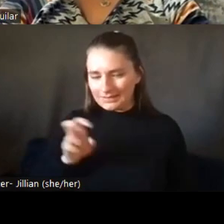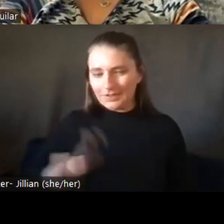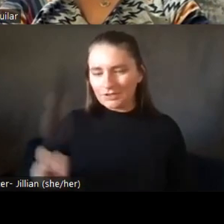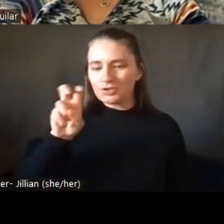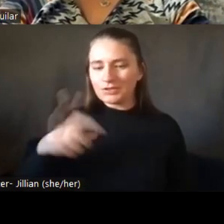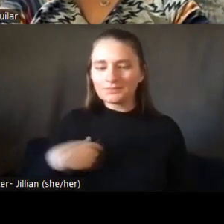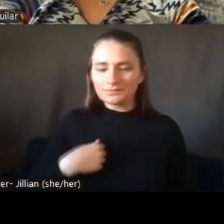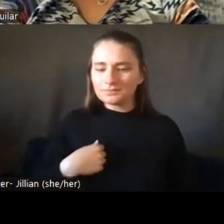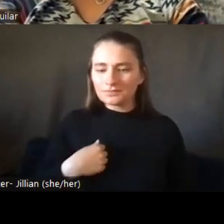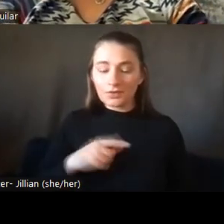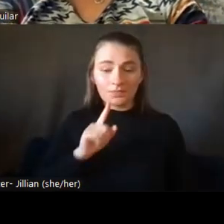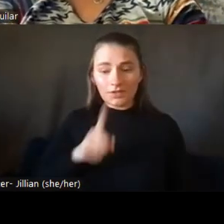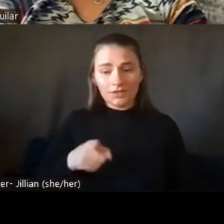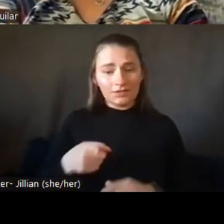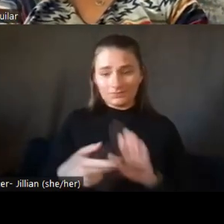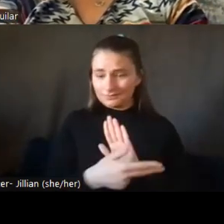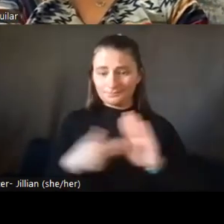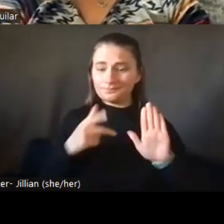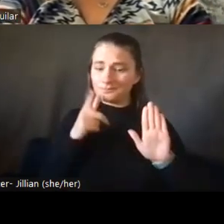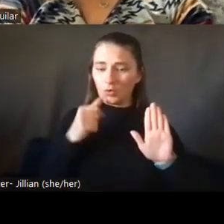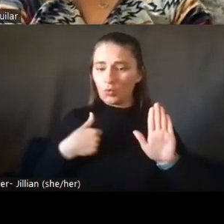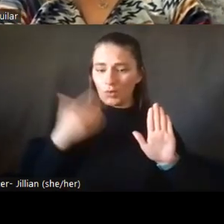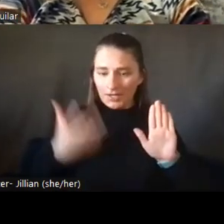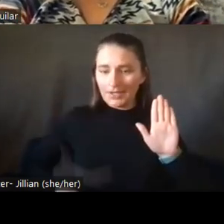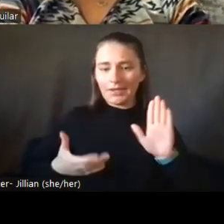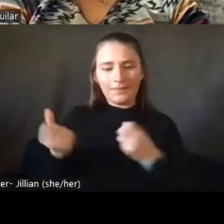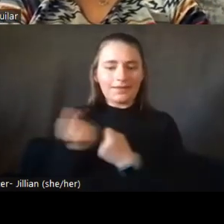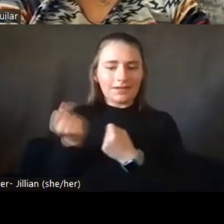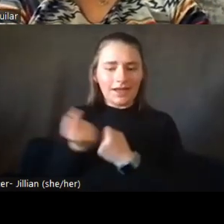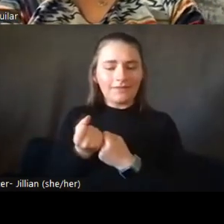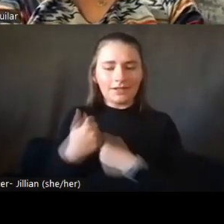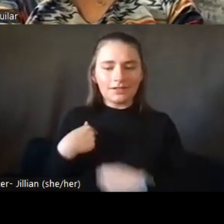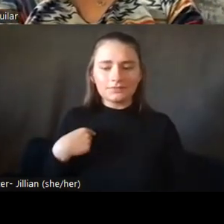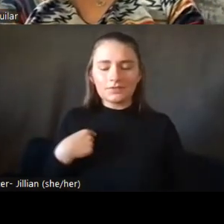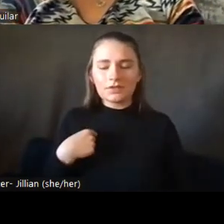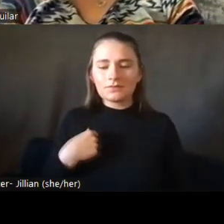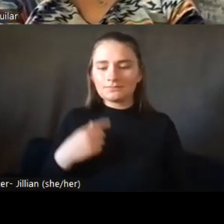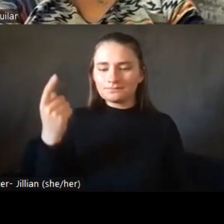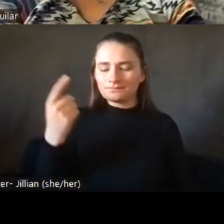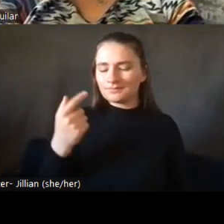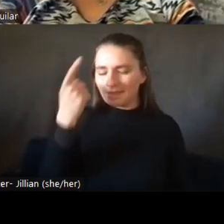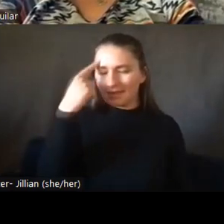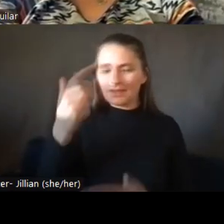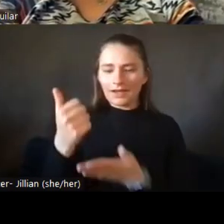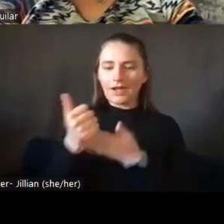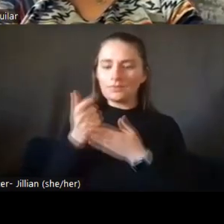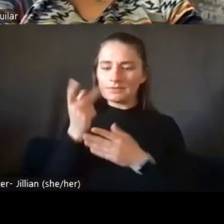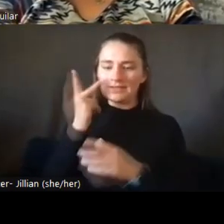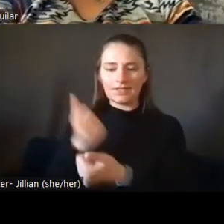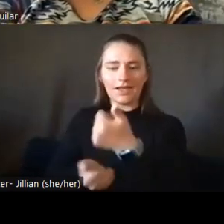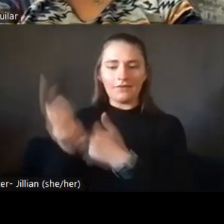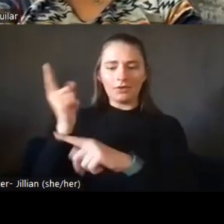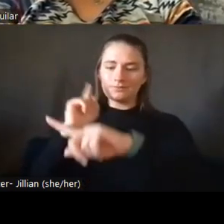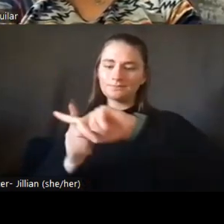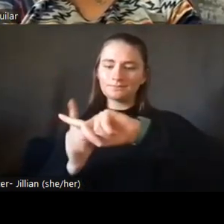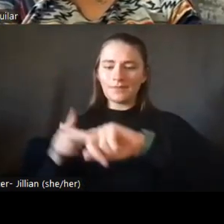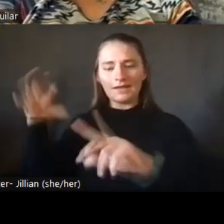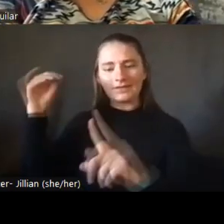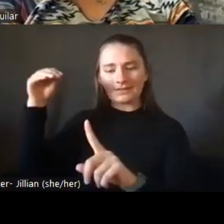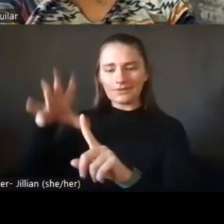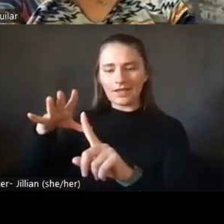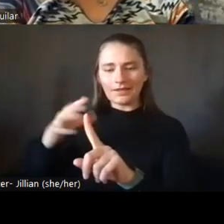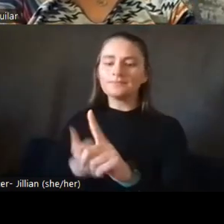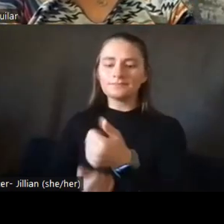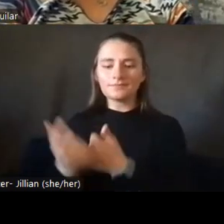really defined me as an advocate, because I think it helps us to see everybody in a positive light. And everybody has a wonderful underside